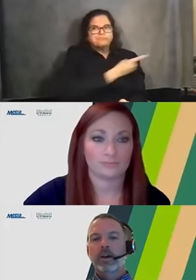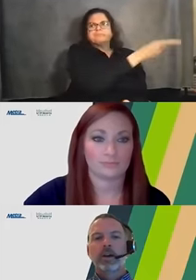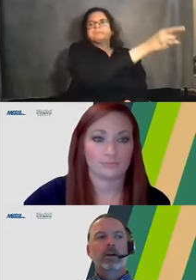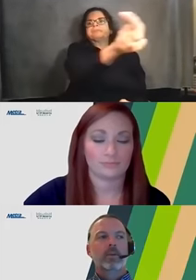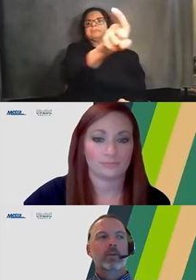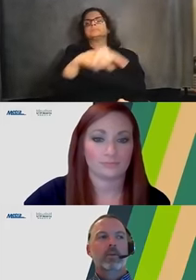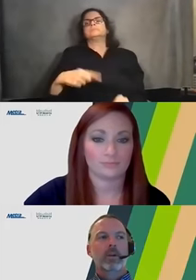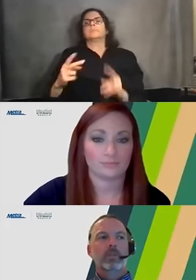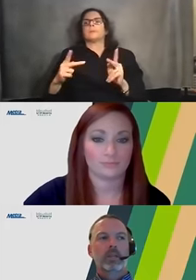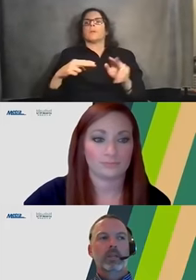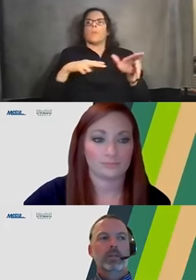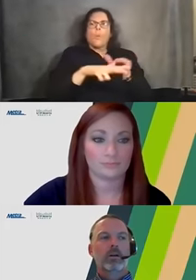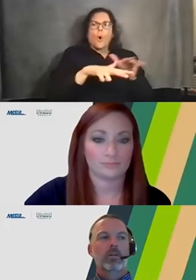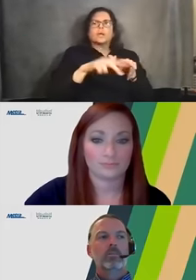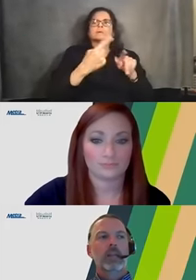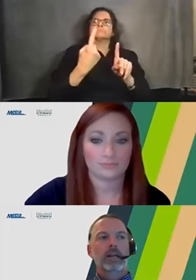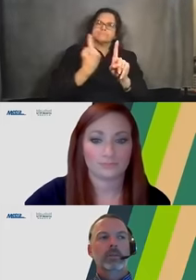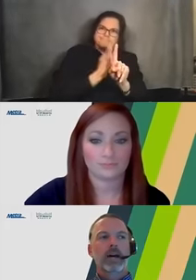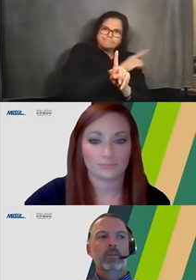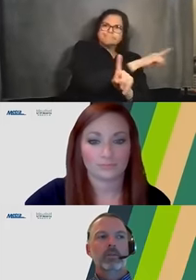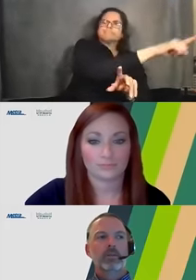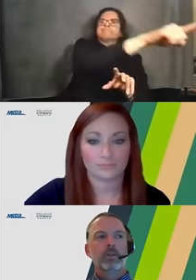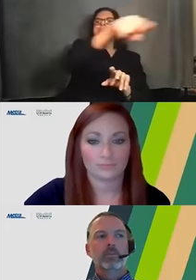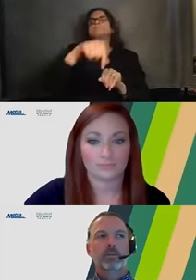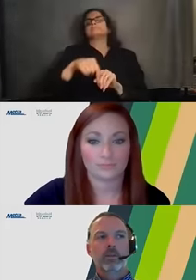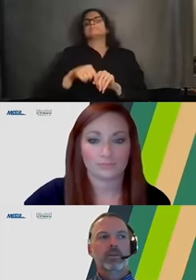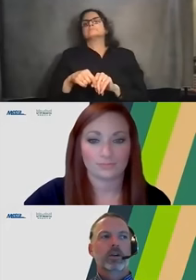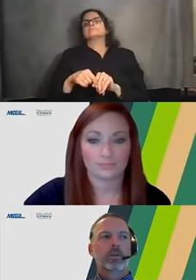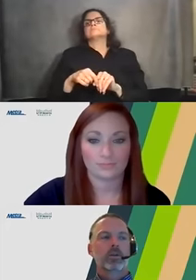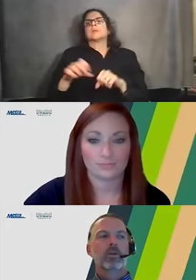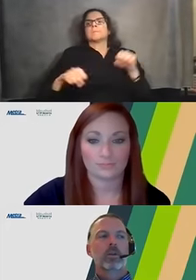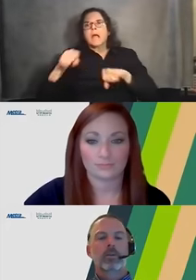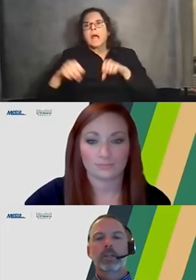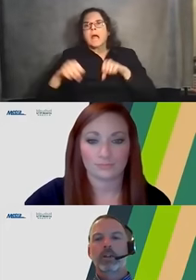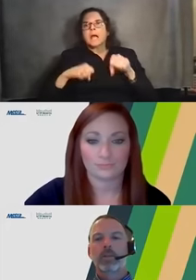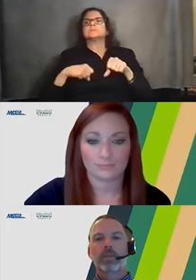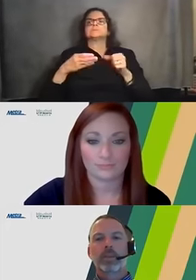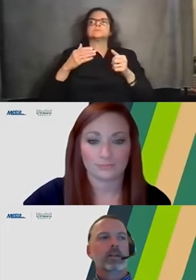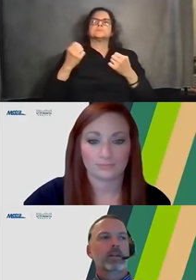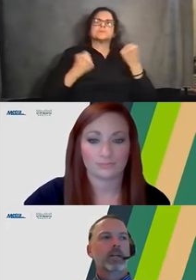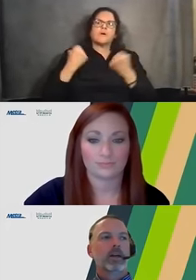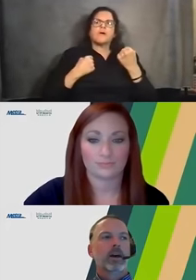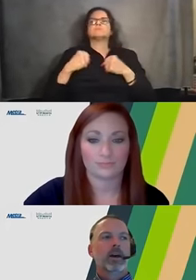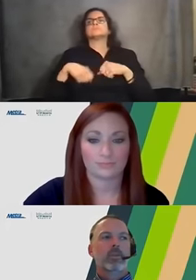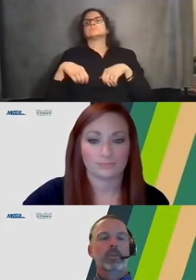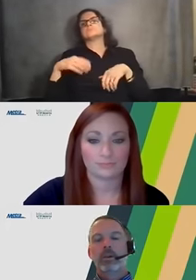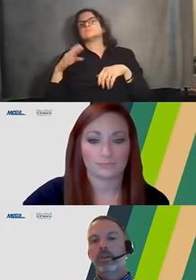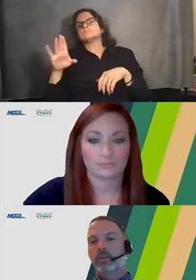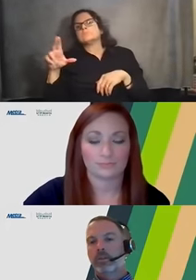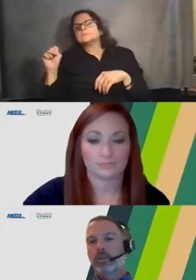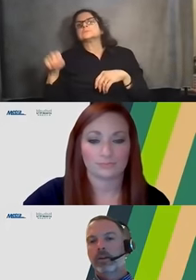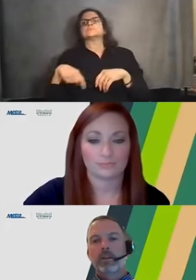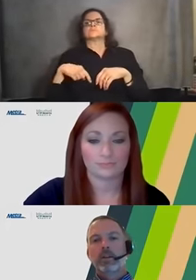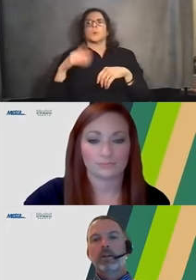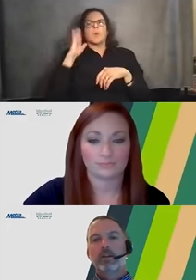and that would all be planned out and we will be able to share a little bit more information about that. You can